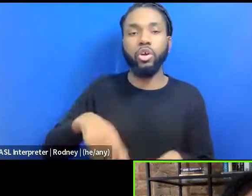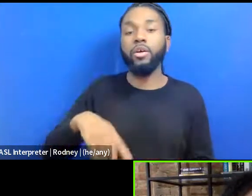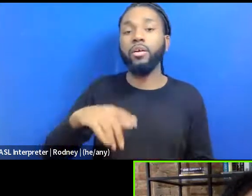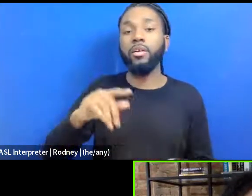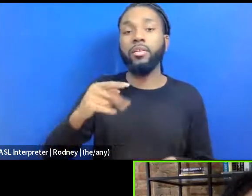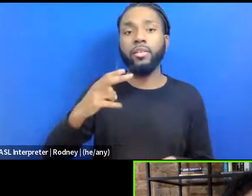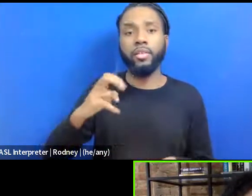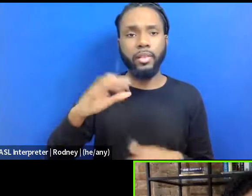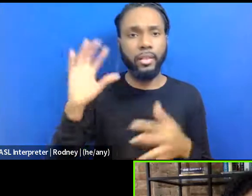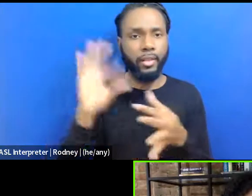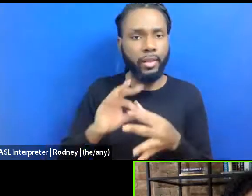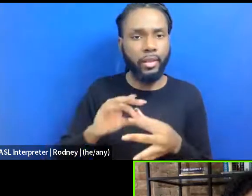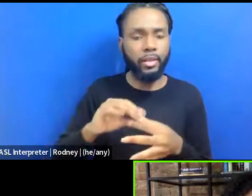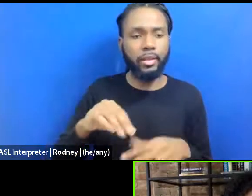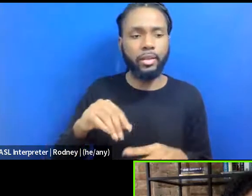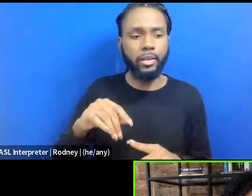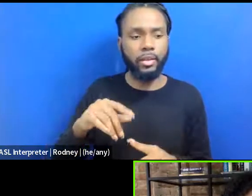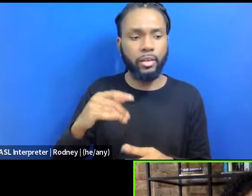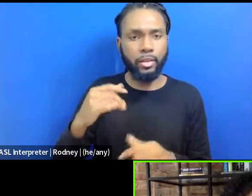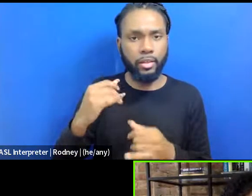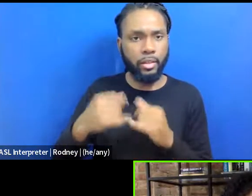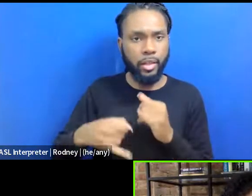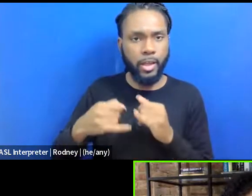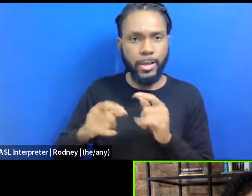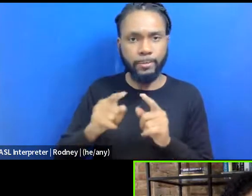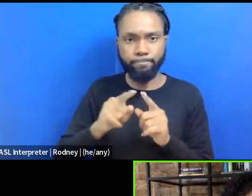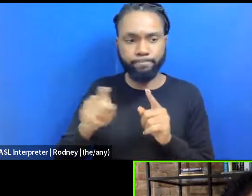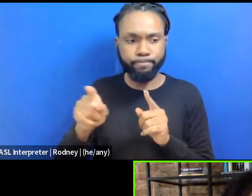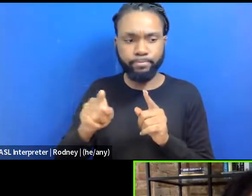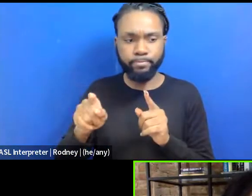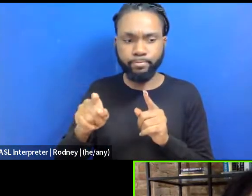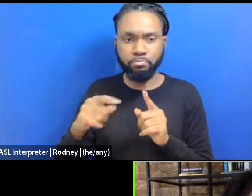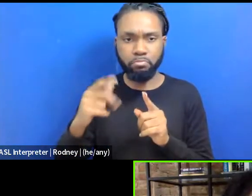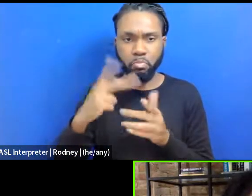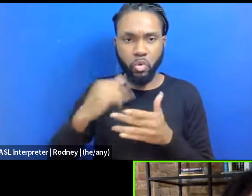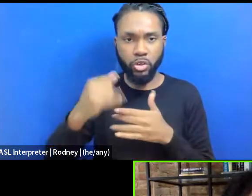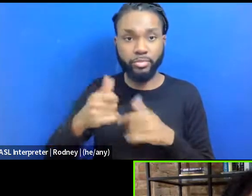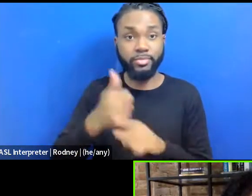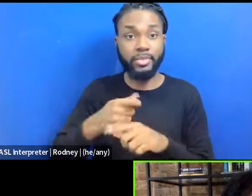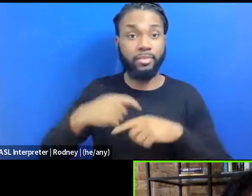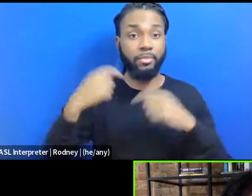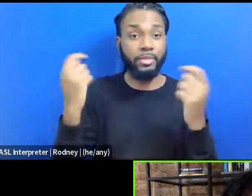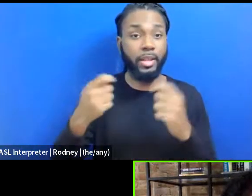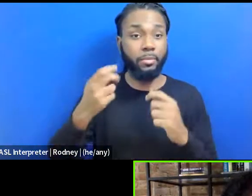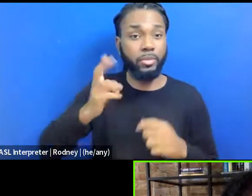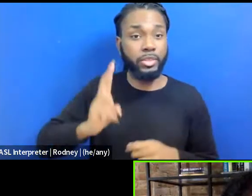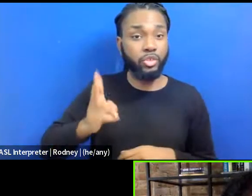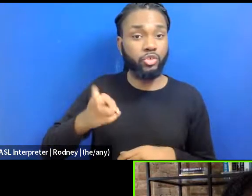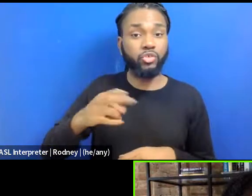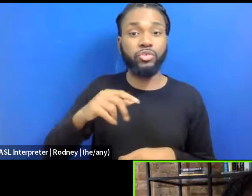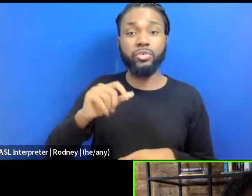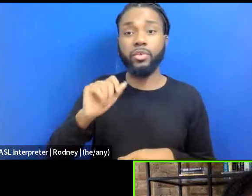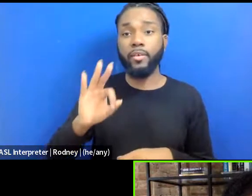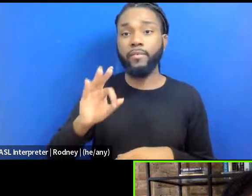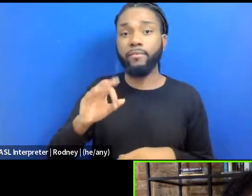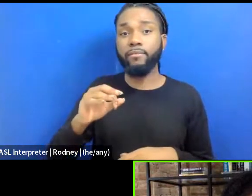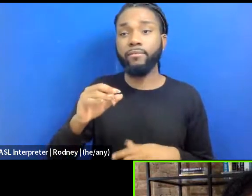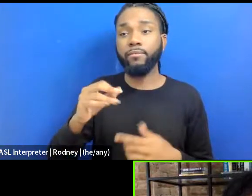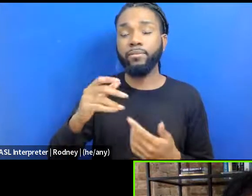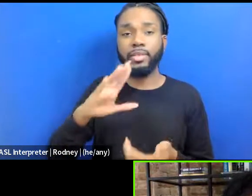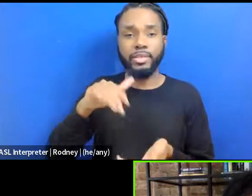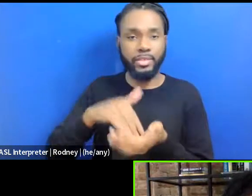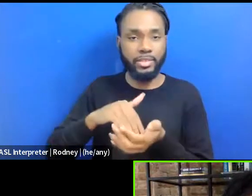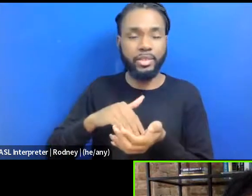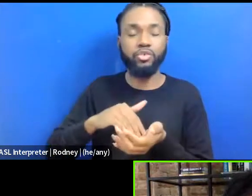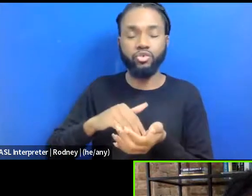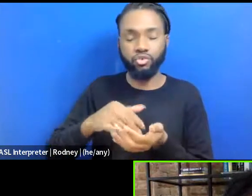Shrines Project, which celebrates and preserves the histories of the Central Brooklyn